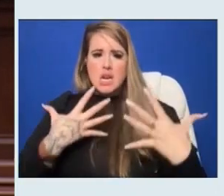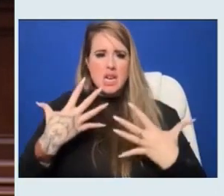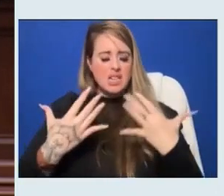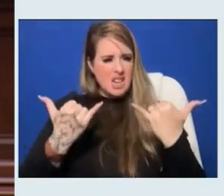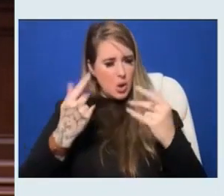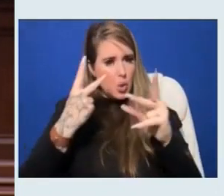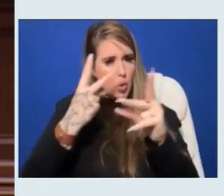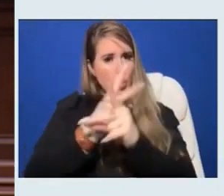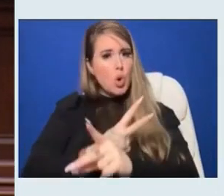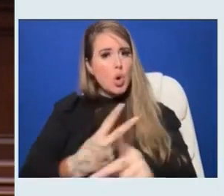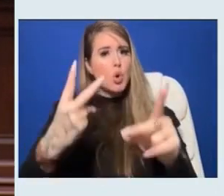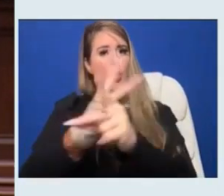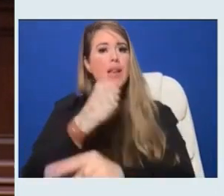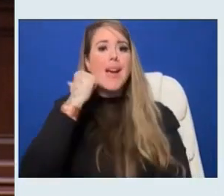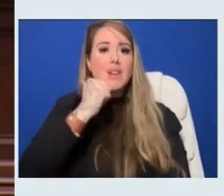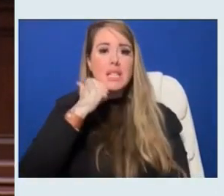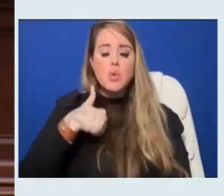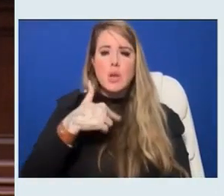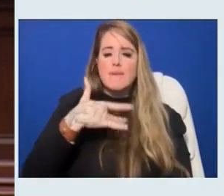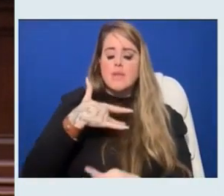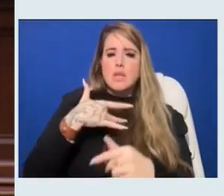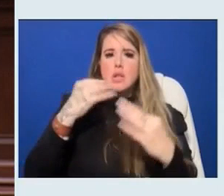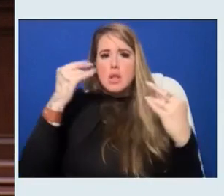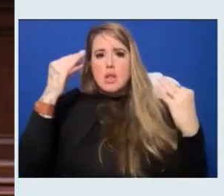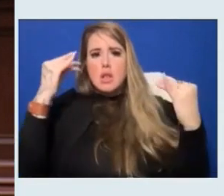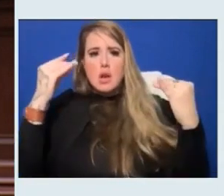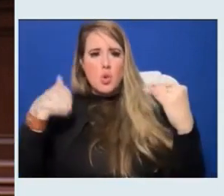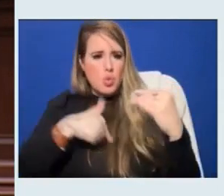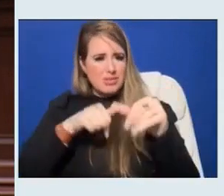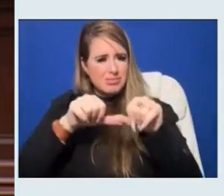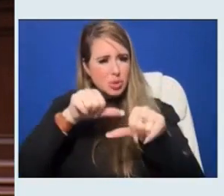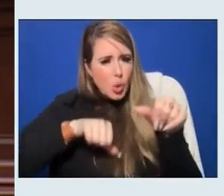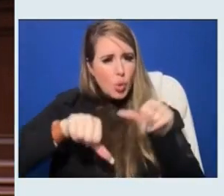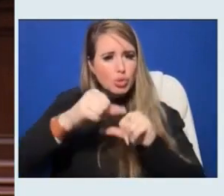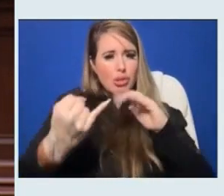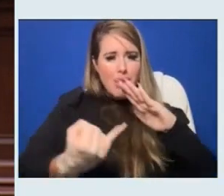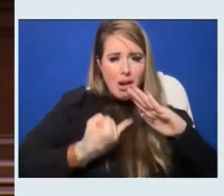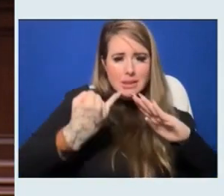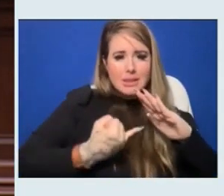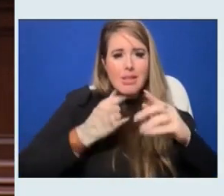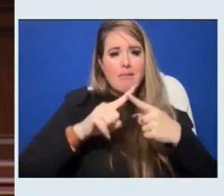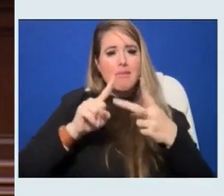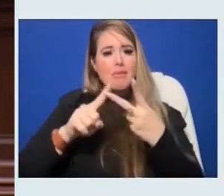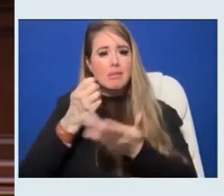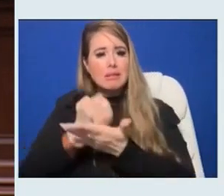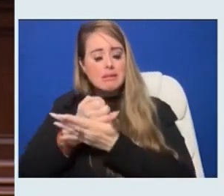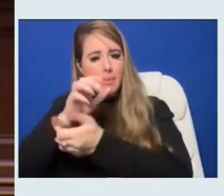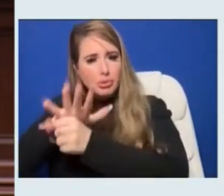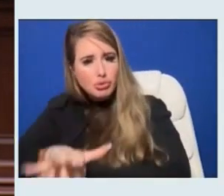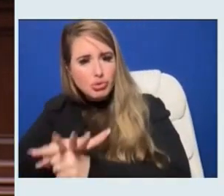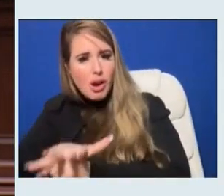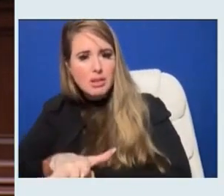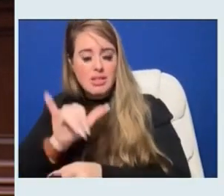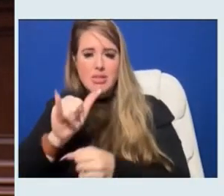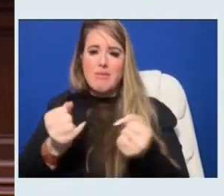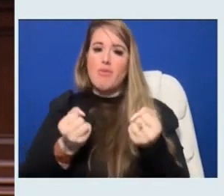into our day-to-day lives, the social isolation, the economic distress led to a nationwide